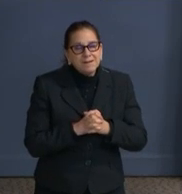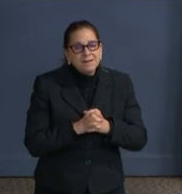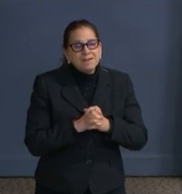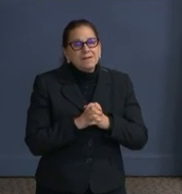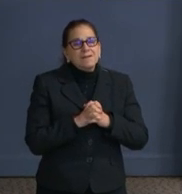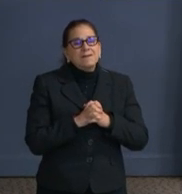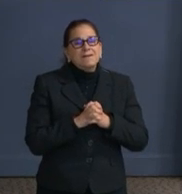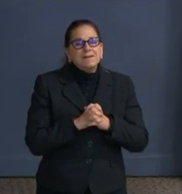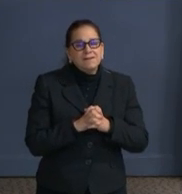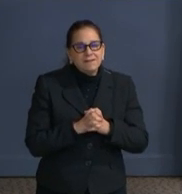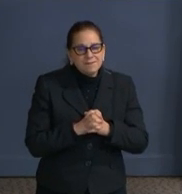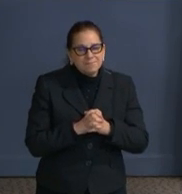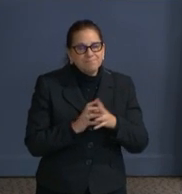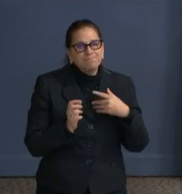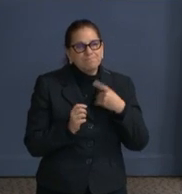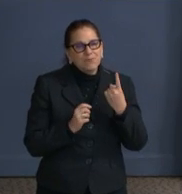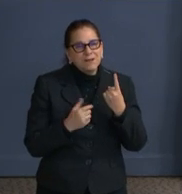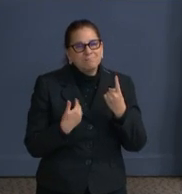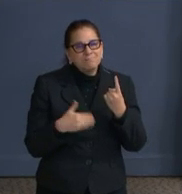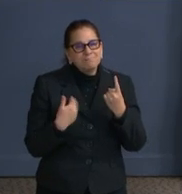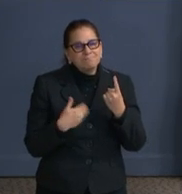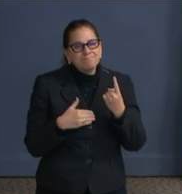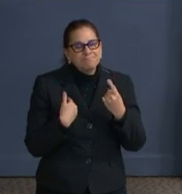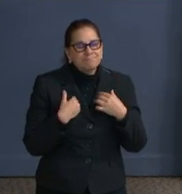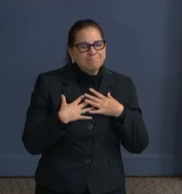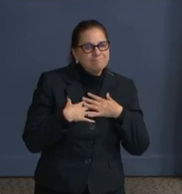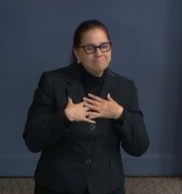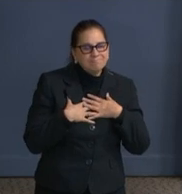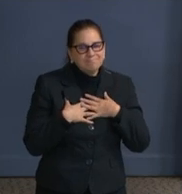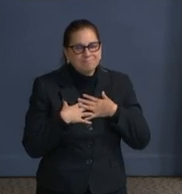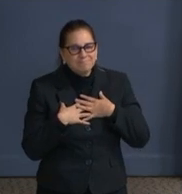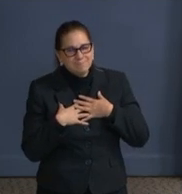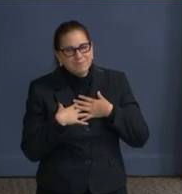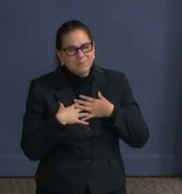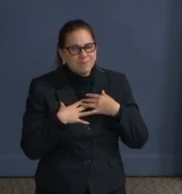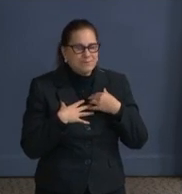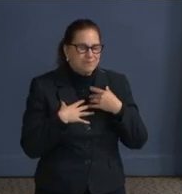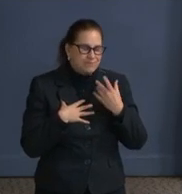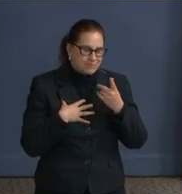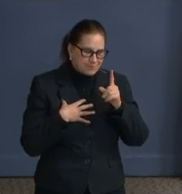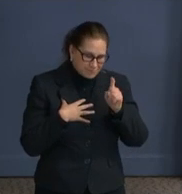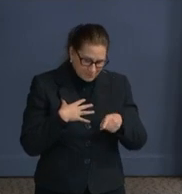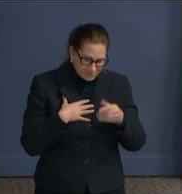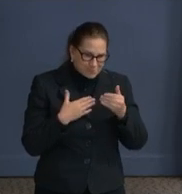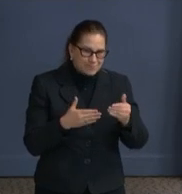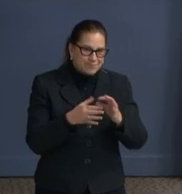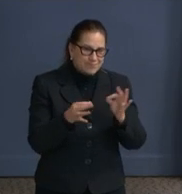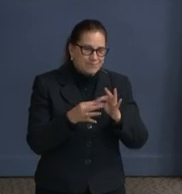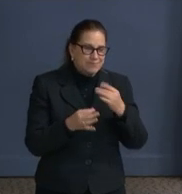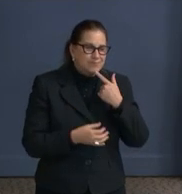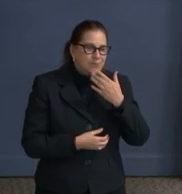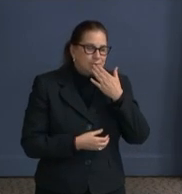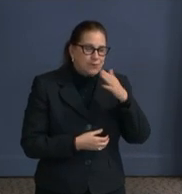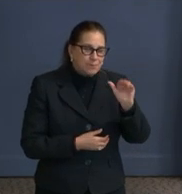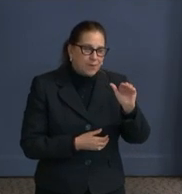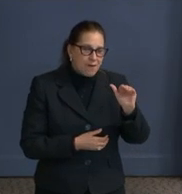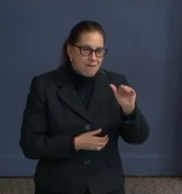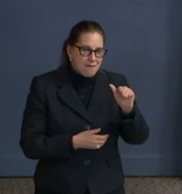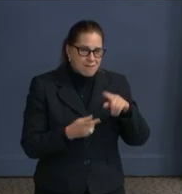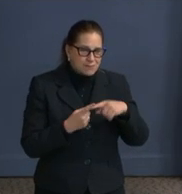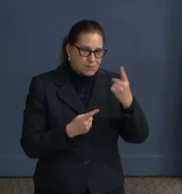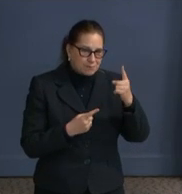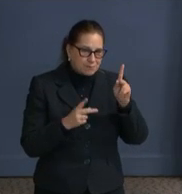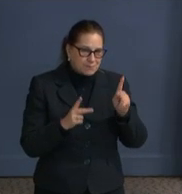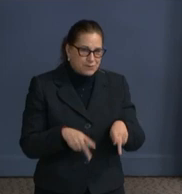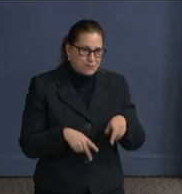mixed about because we're saying goodbye to a good friend with the departure of